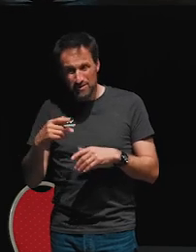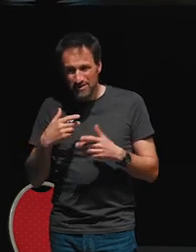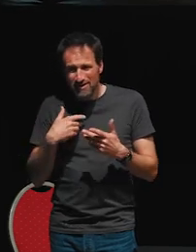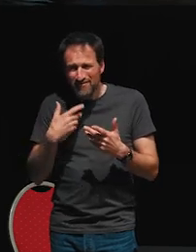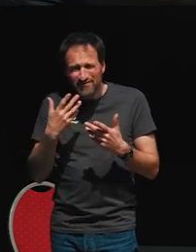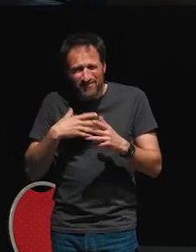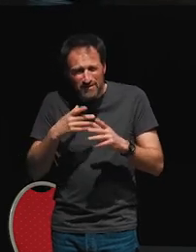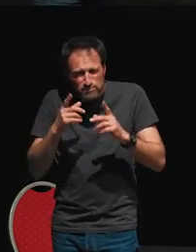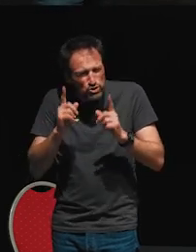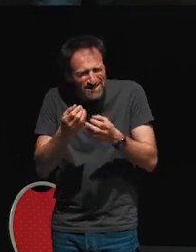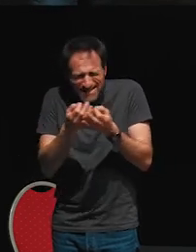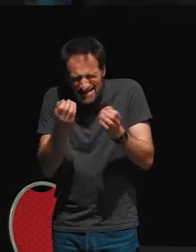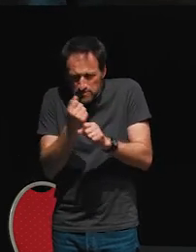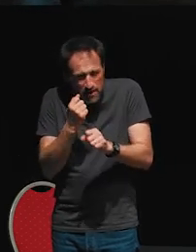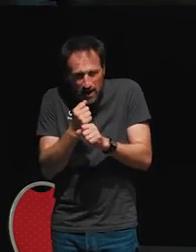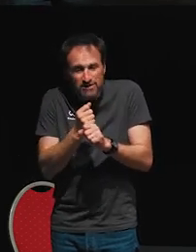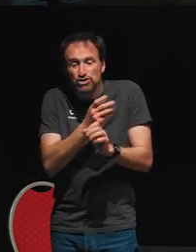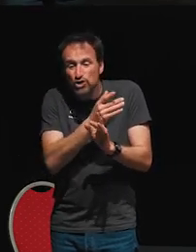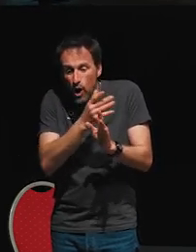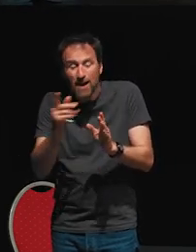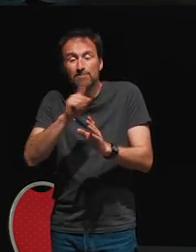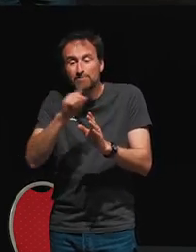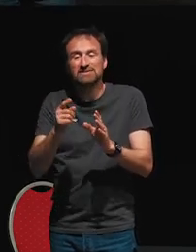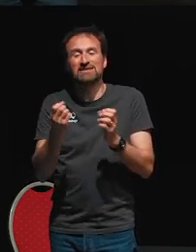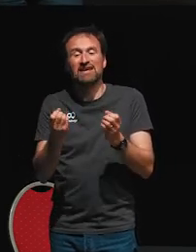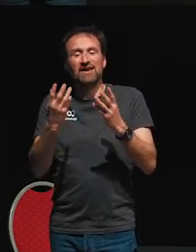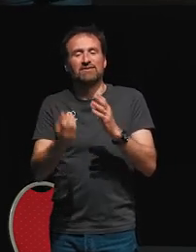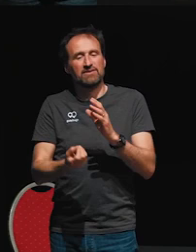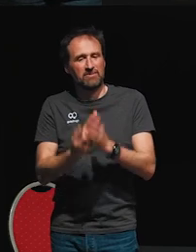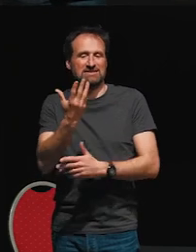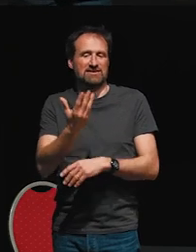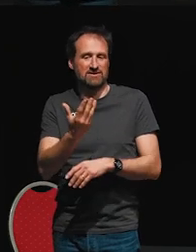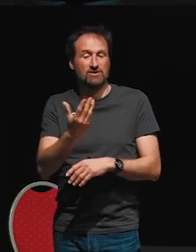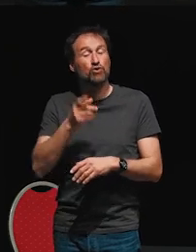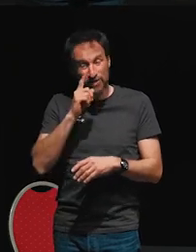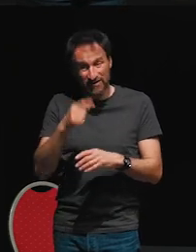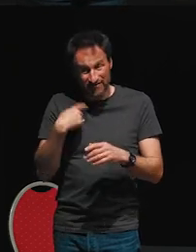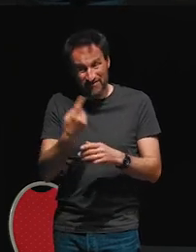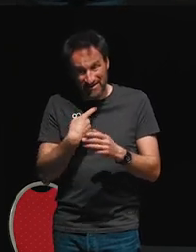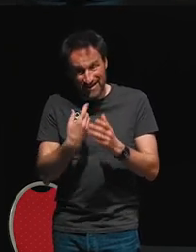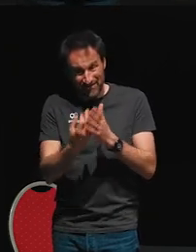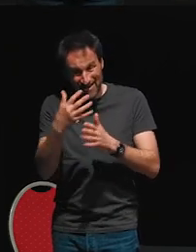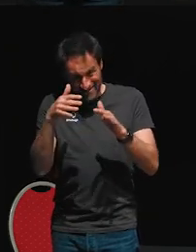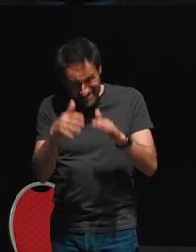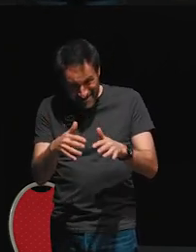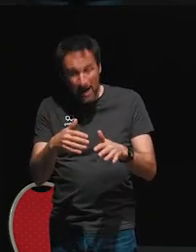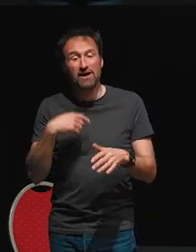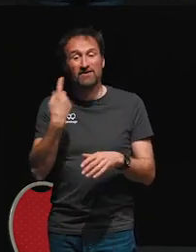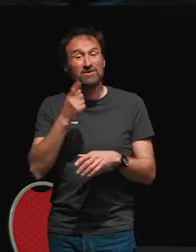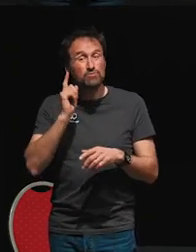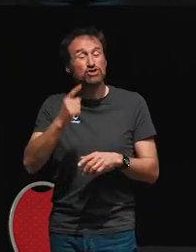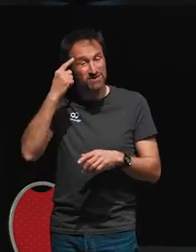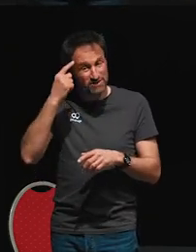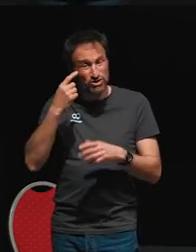happened. And then once an event has happened, our job as developers is to make sure whoever needs to know about it